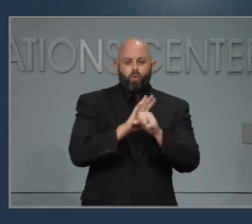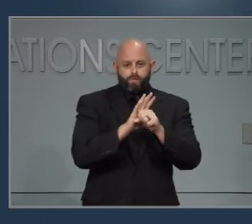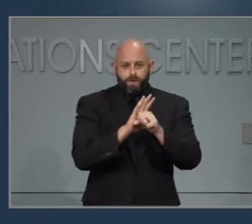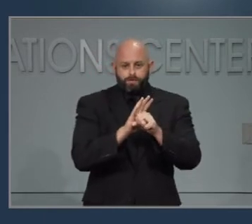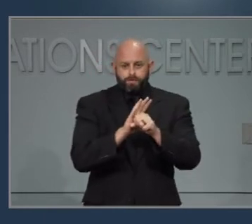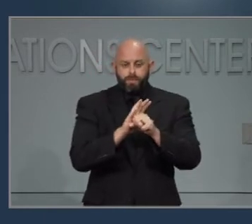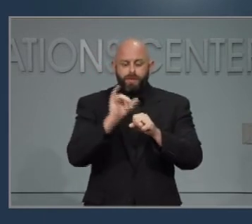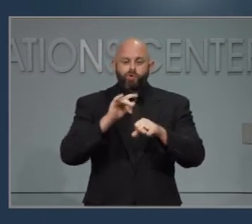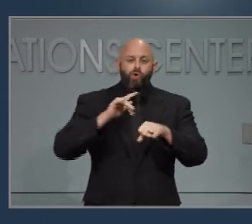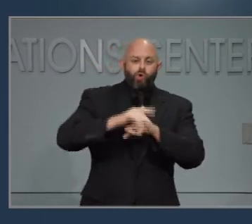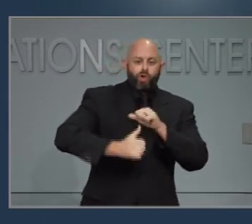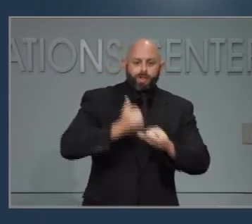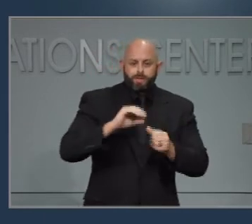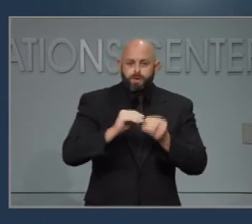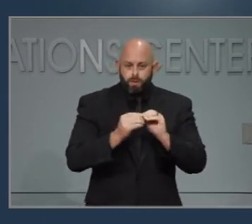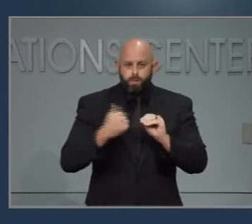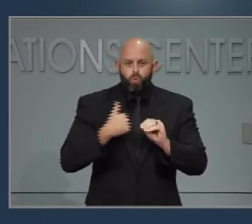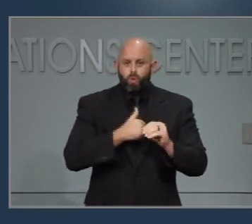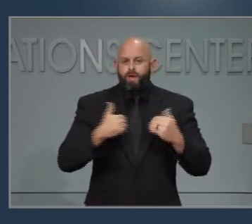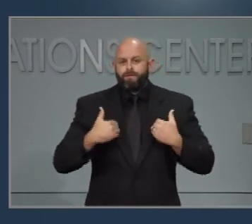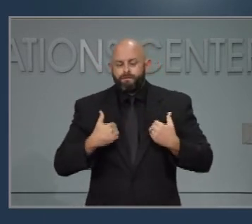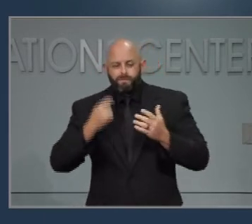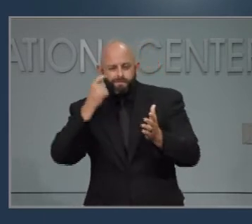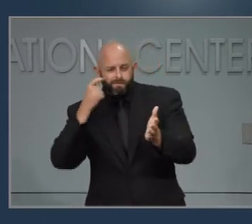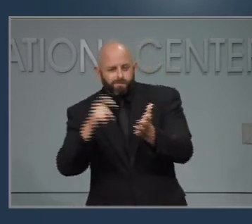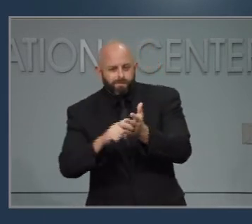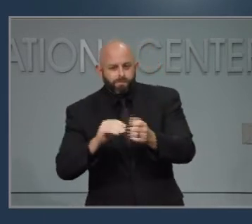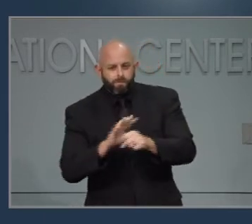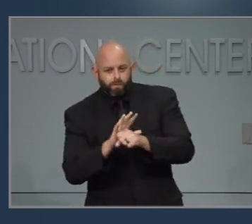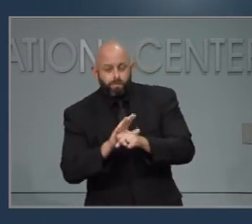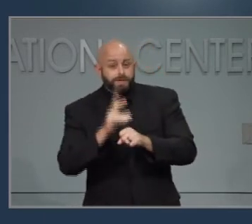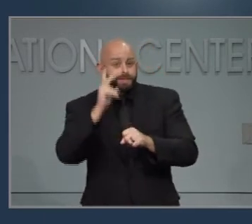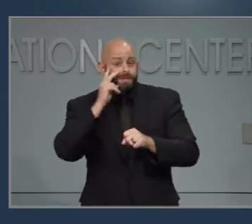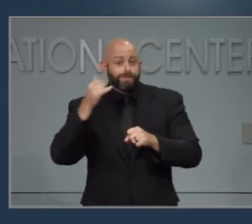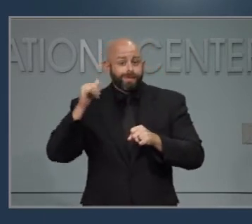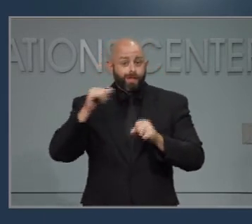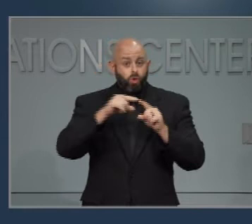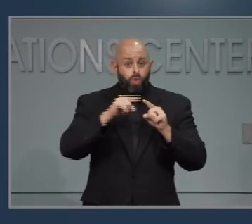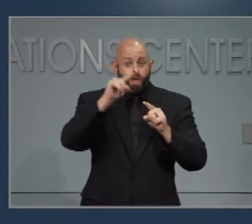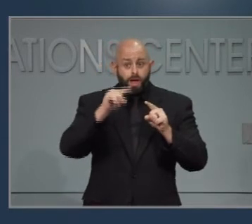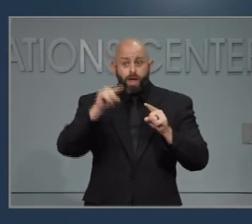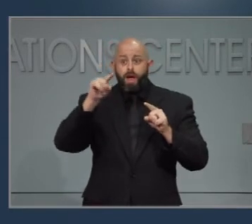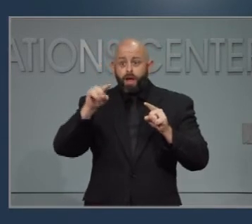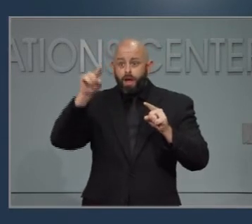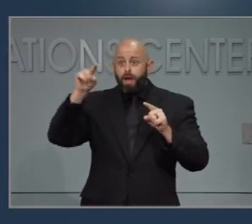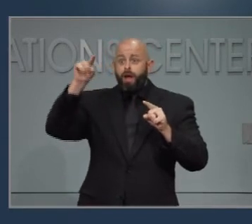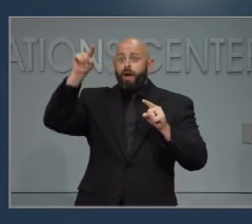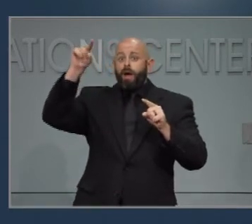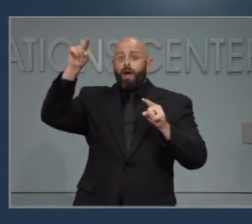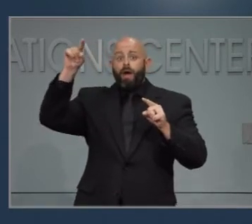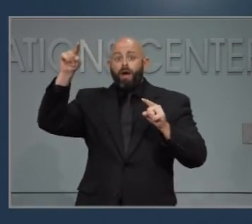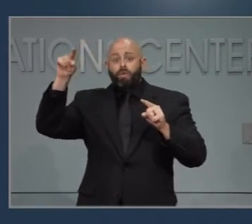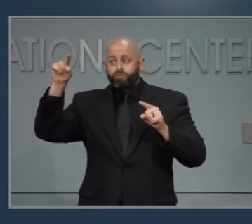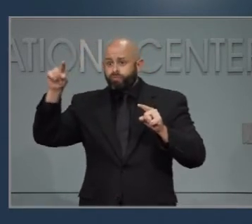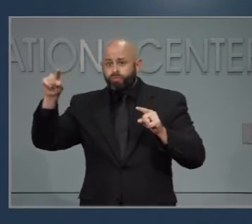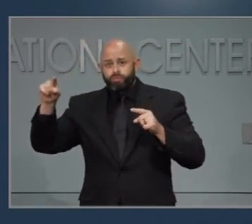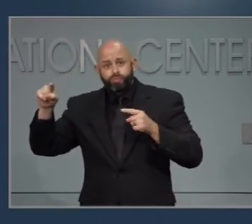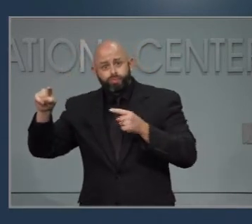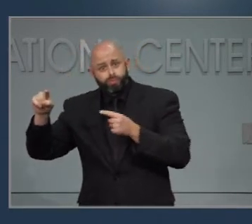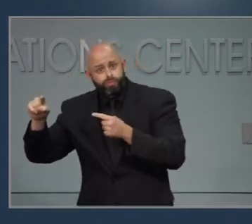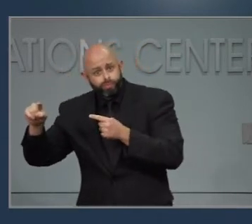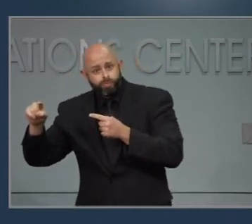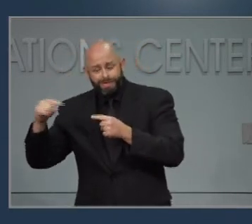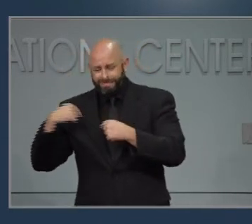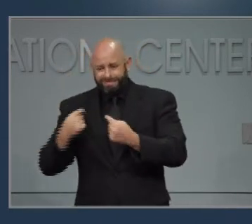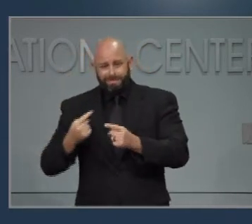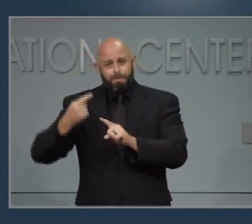detection mechanism. Taking a look at the yellow line, you can see this trend has now been declining for over a